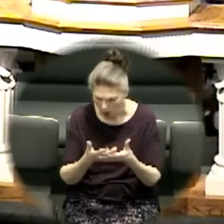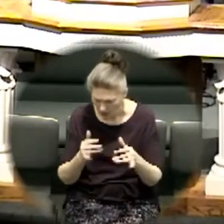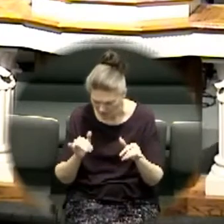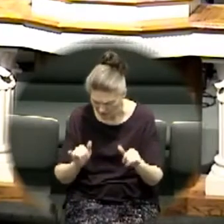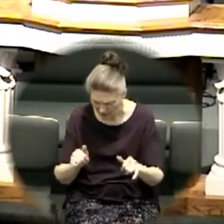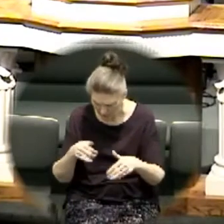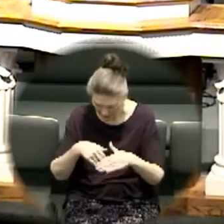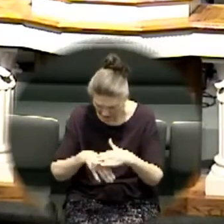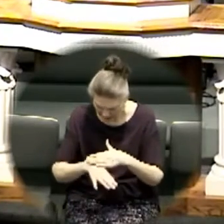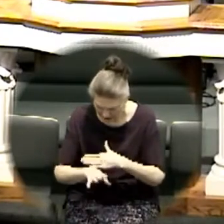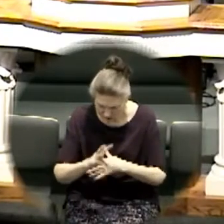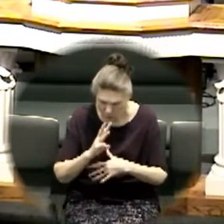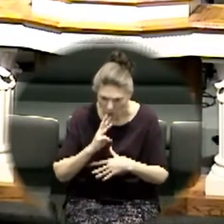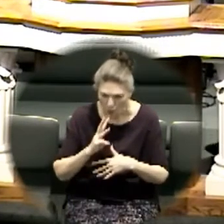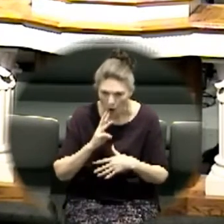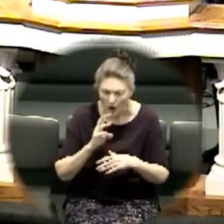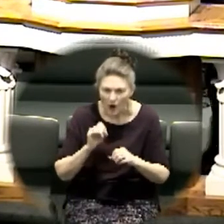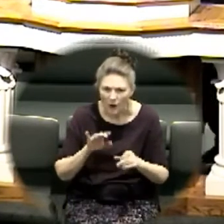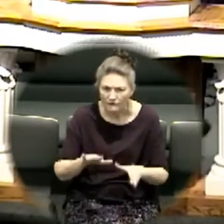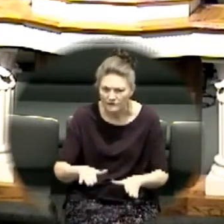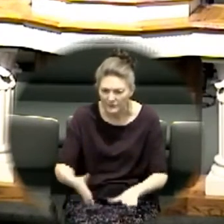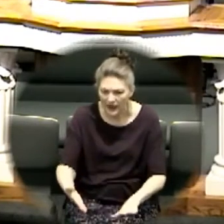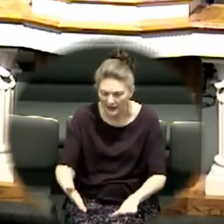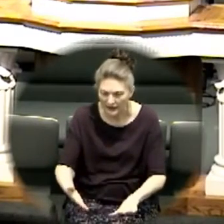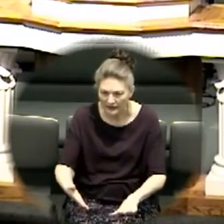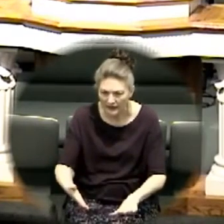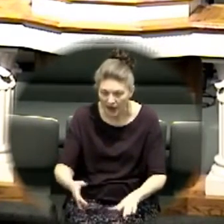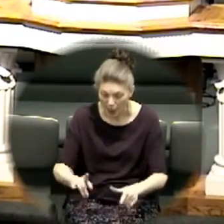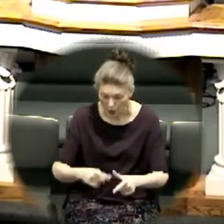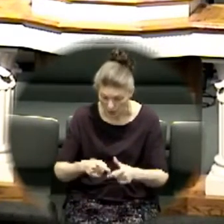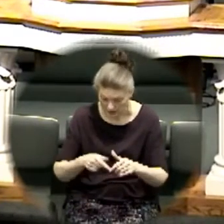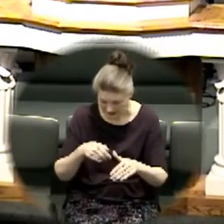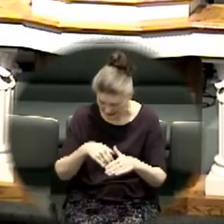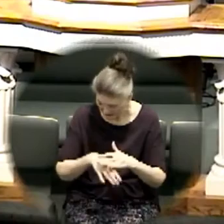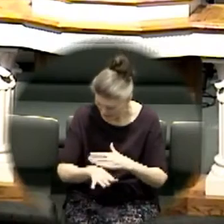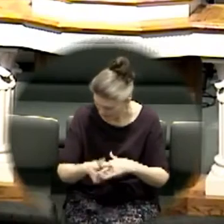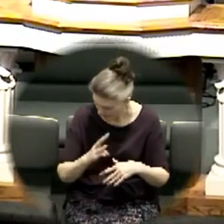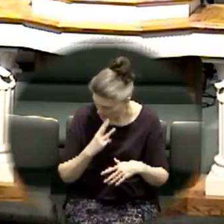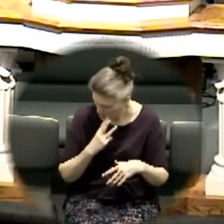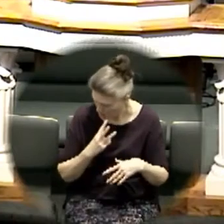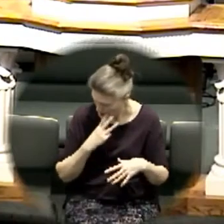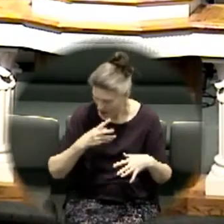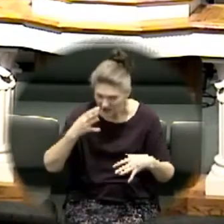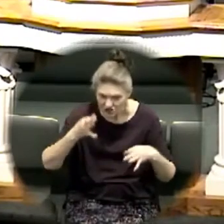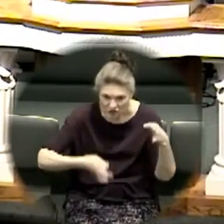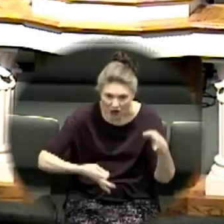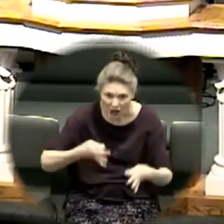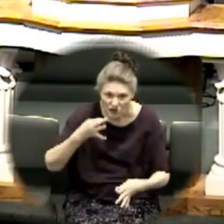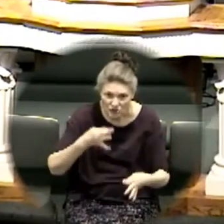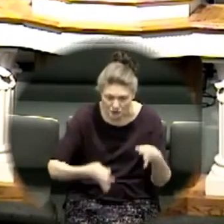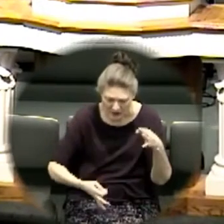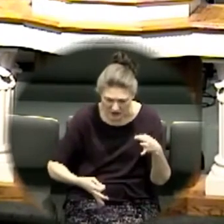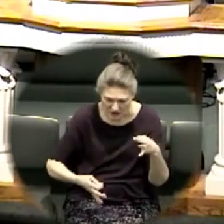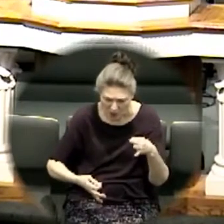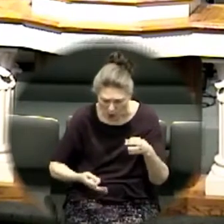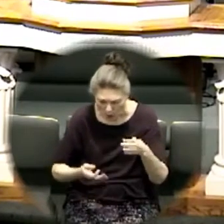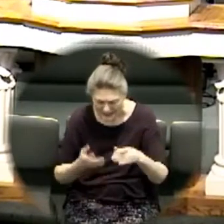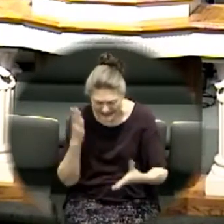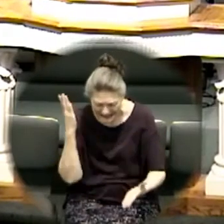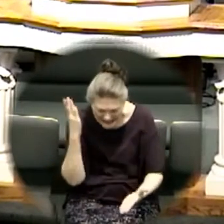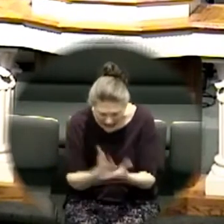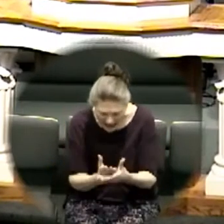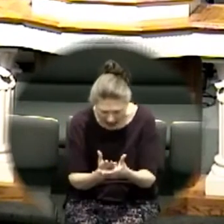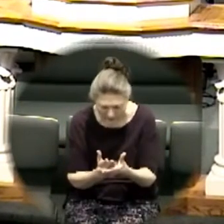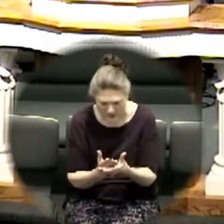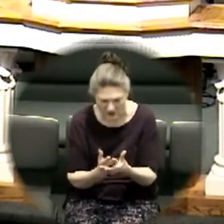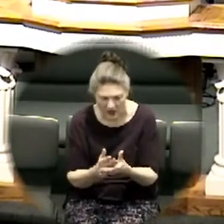down into that water of death and when he went into that water judgment was rolled oh God